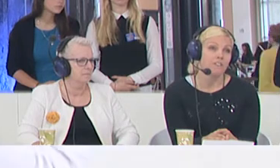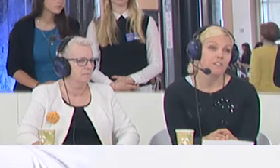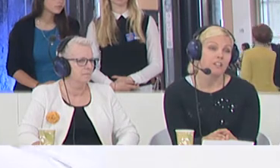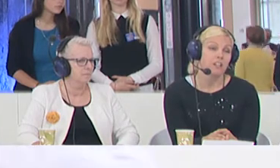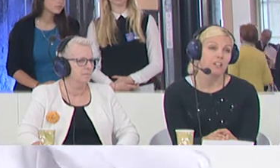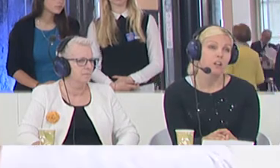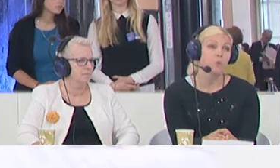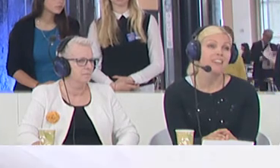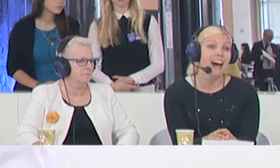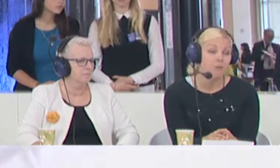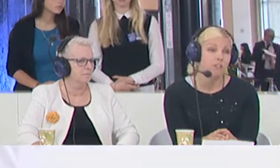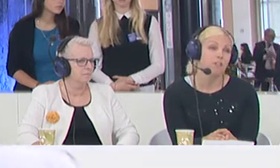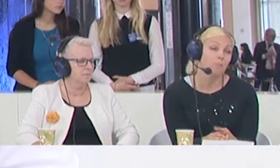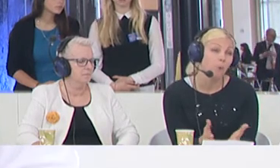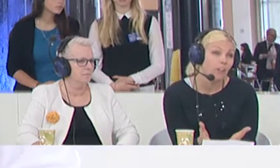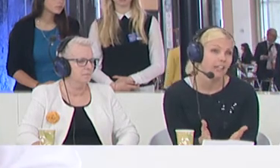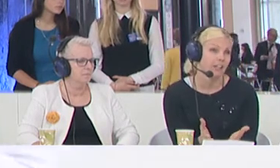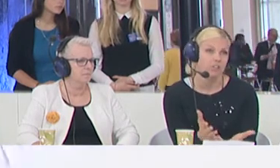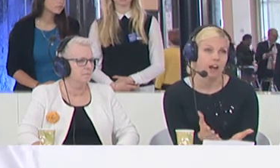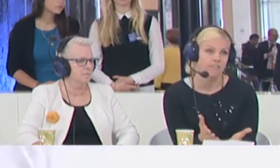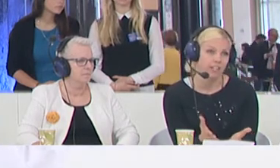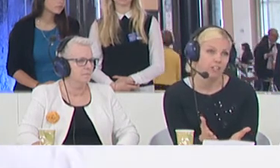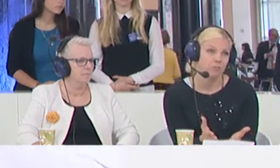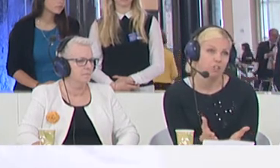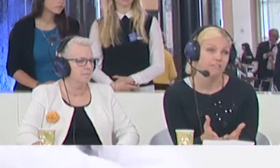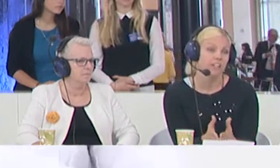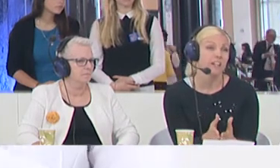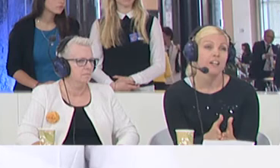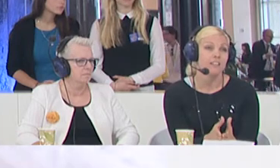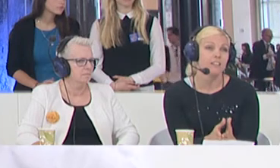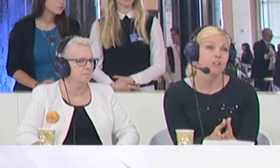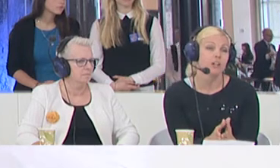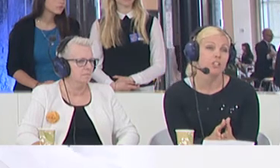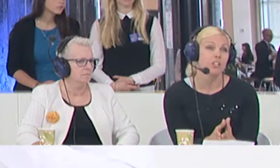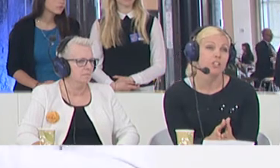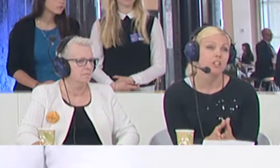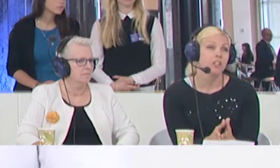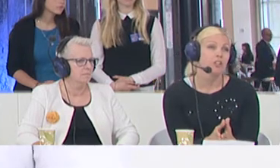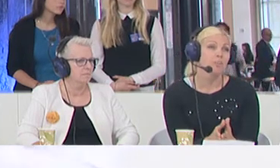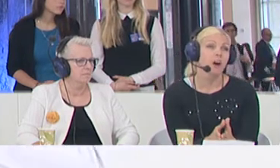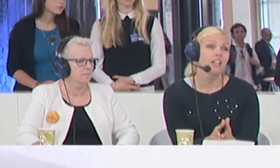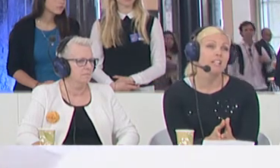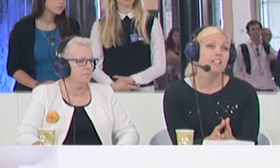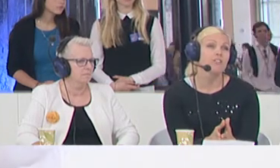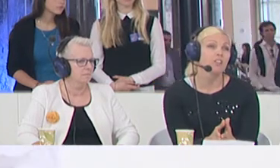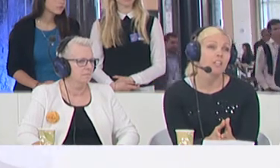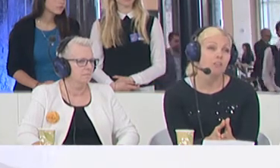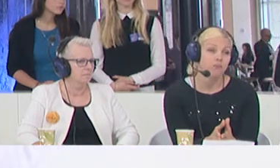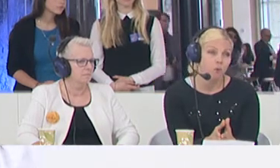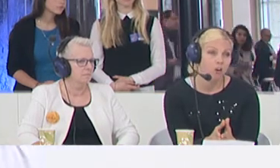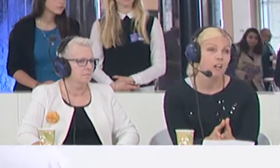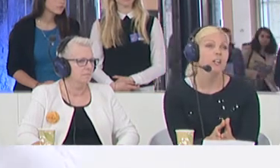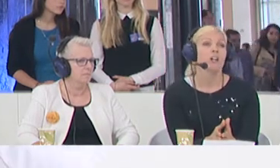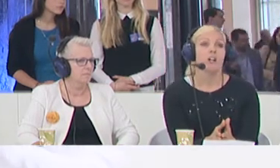lives without supporting trafficking, human trafficking? This is the question. Europe already is looking